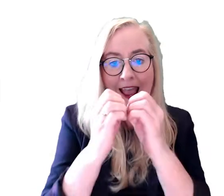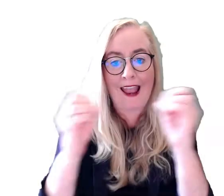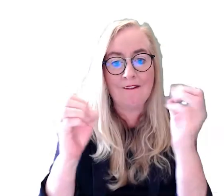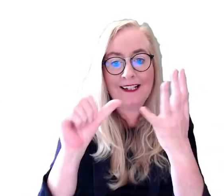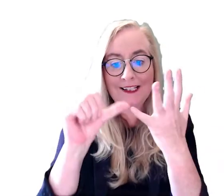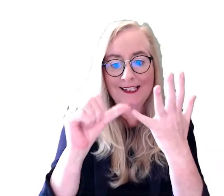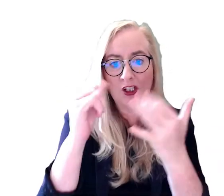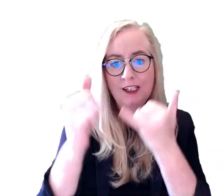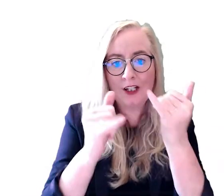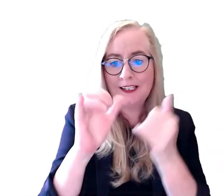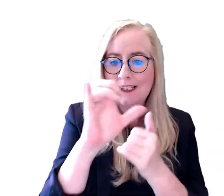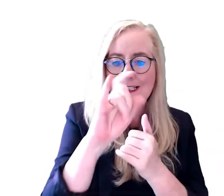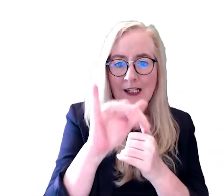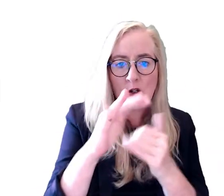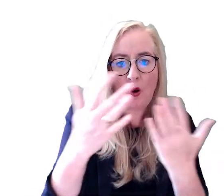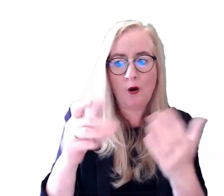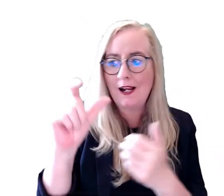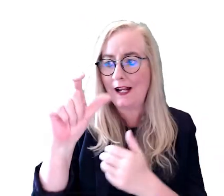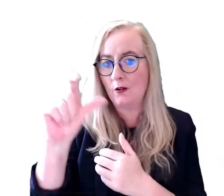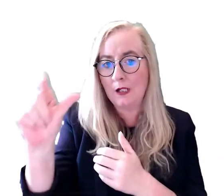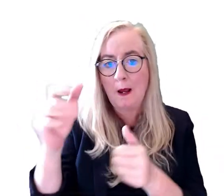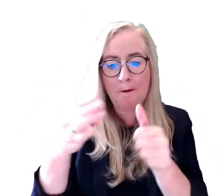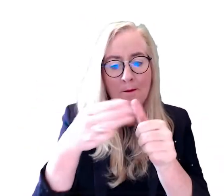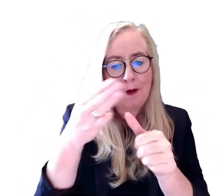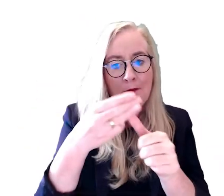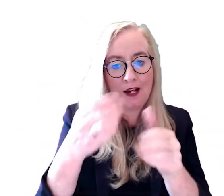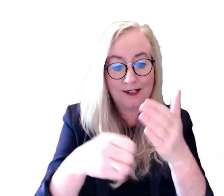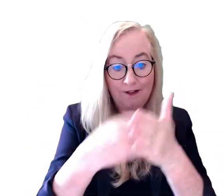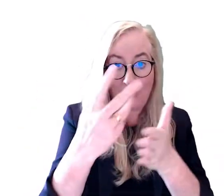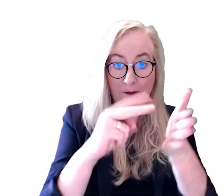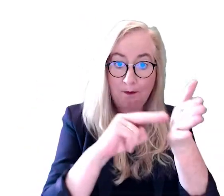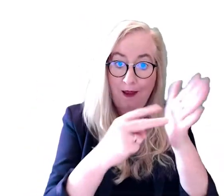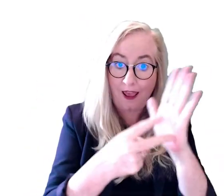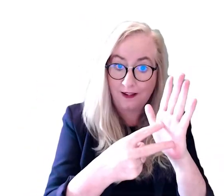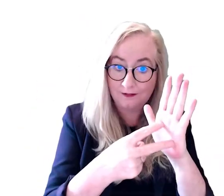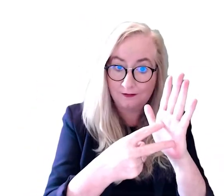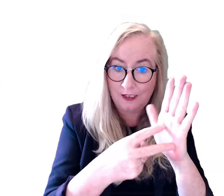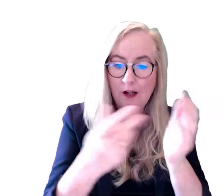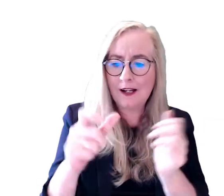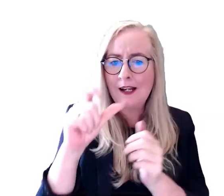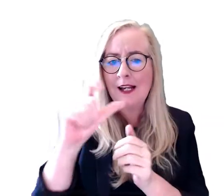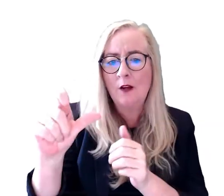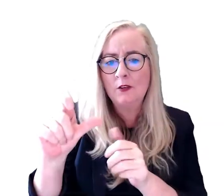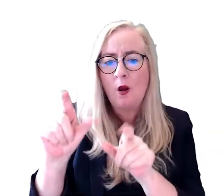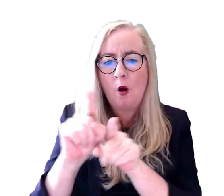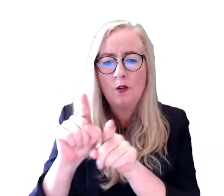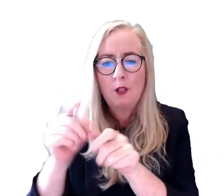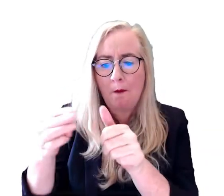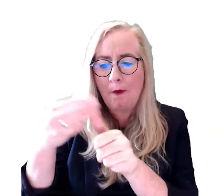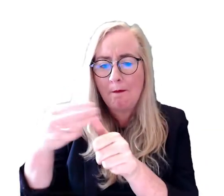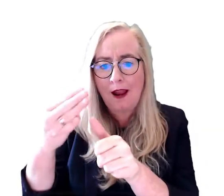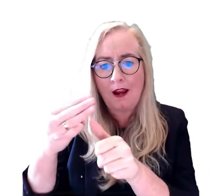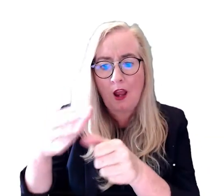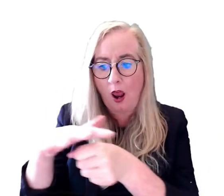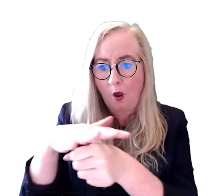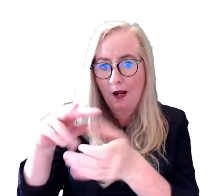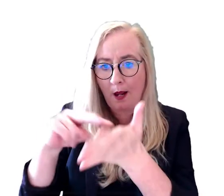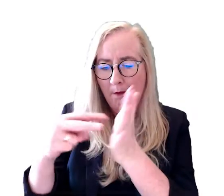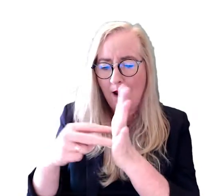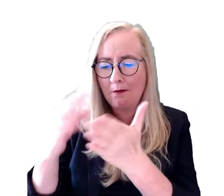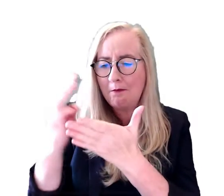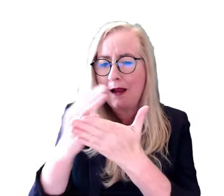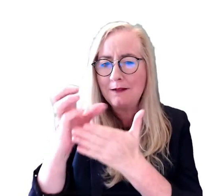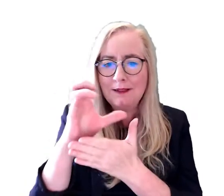Every six years, your city or county council prepares a development plan. Councils also prepare local area